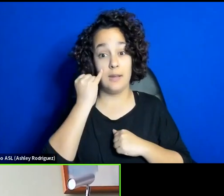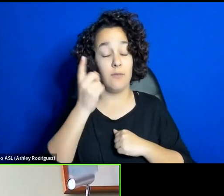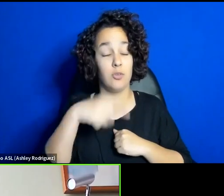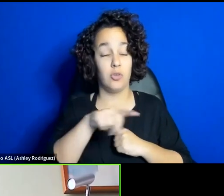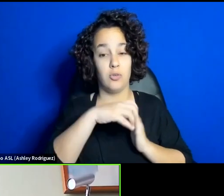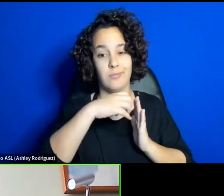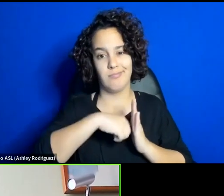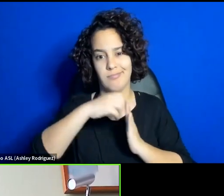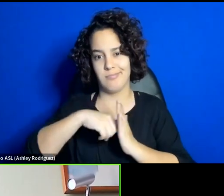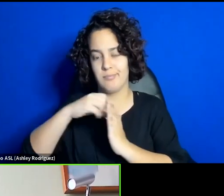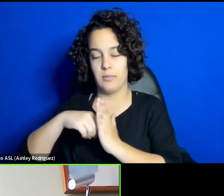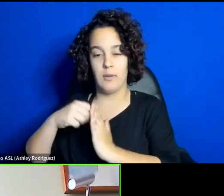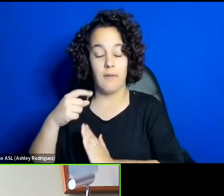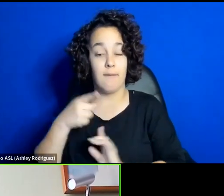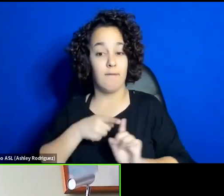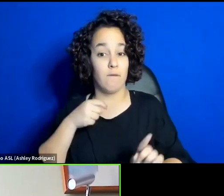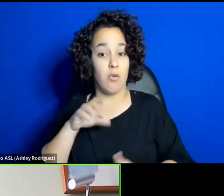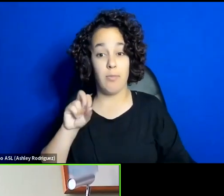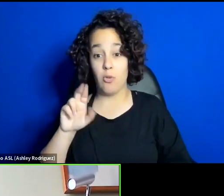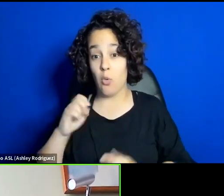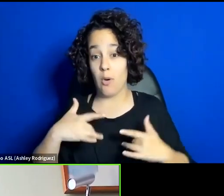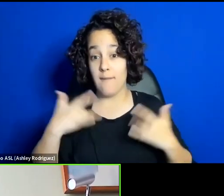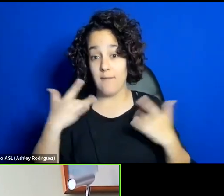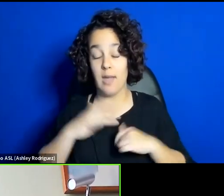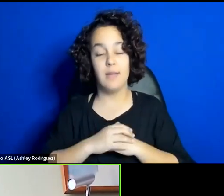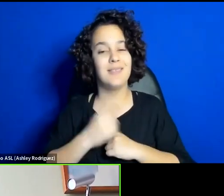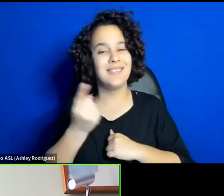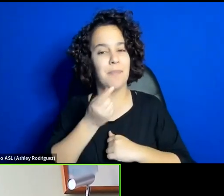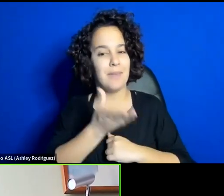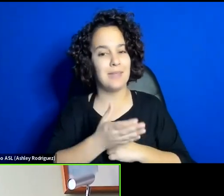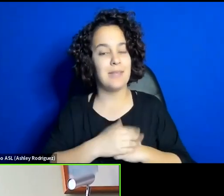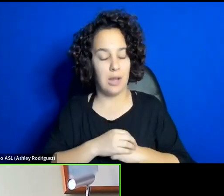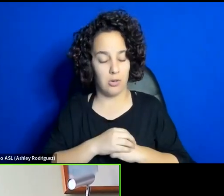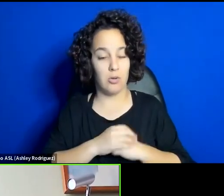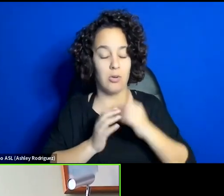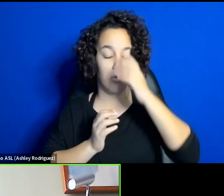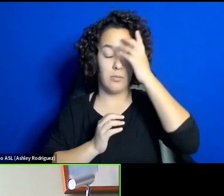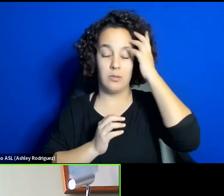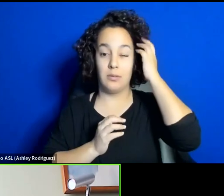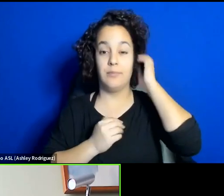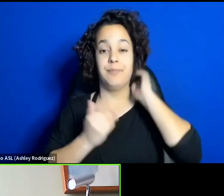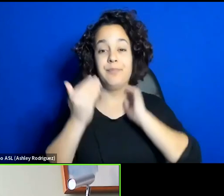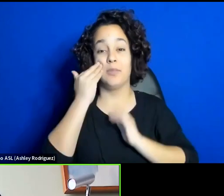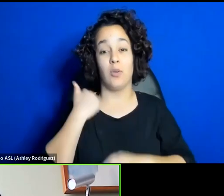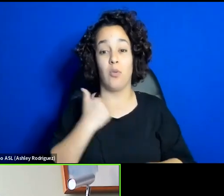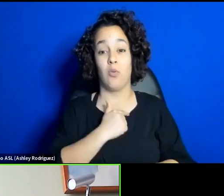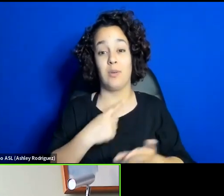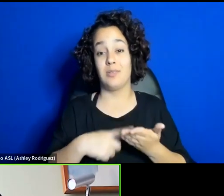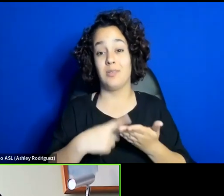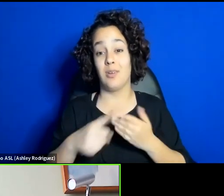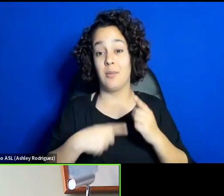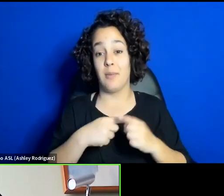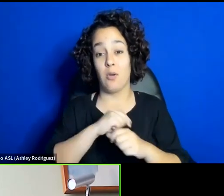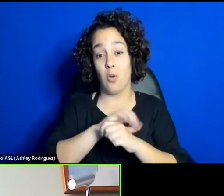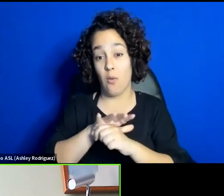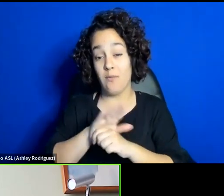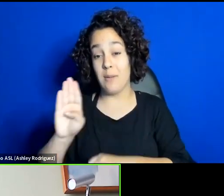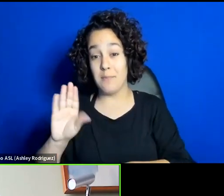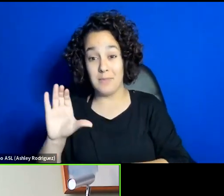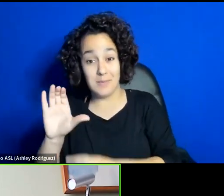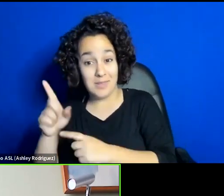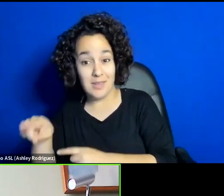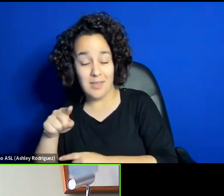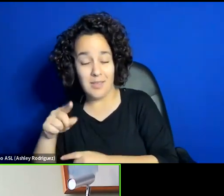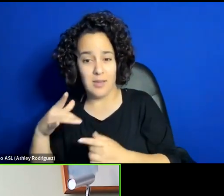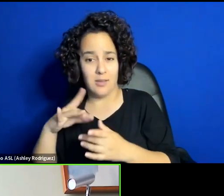from the core event, something is there. Azad we talk about COVID, no one in BBC talks about these two guys